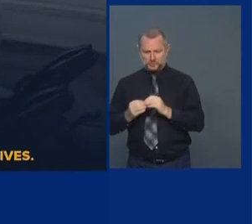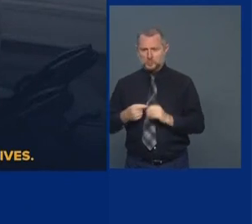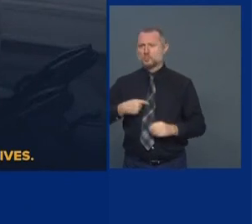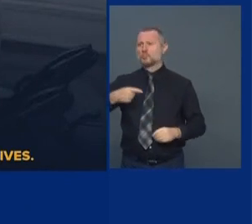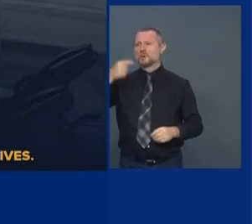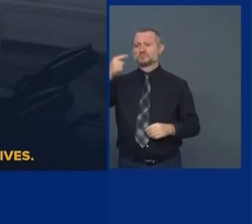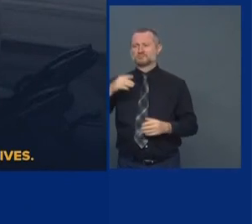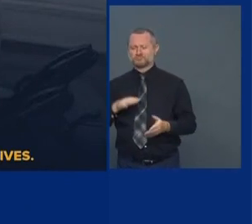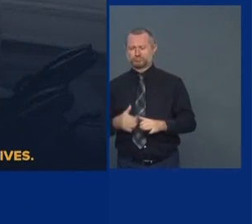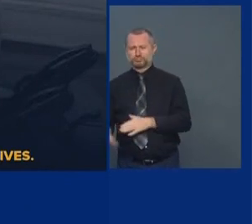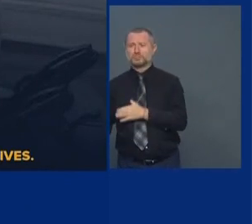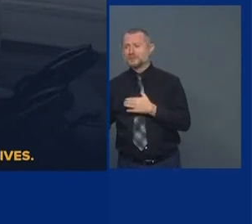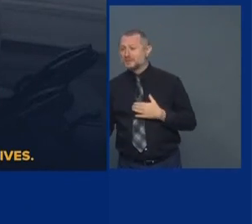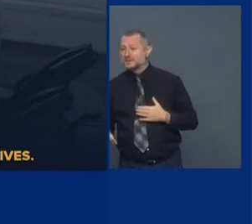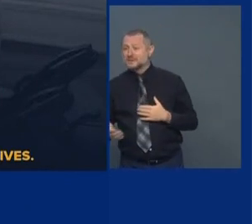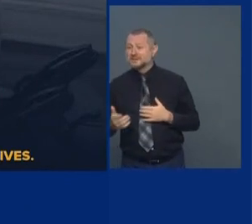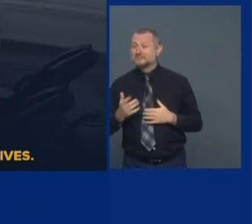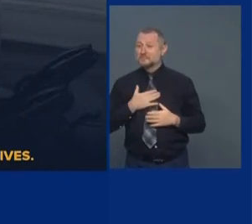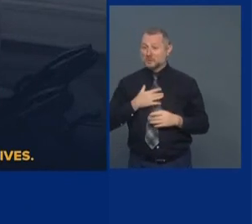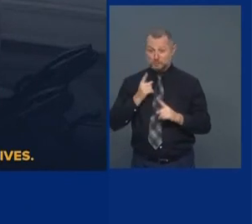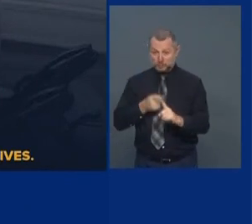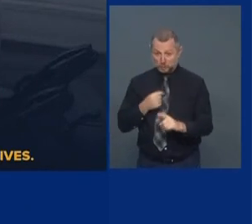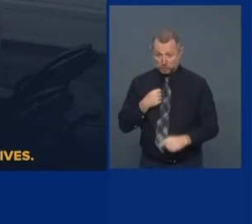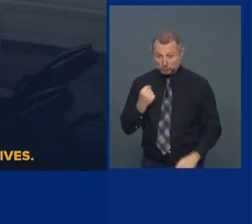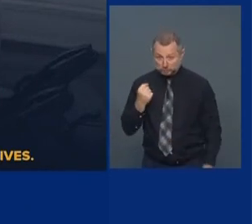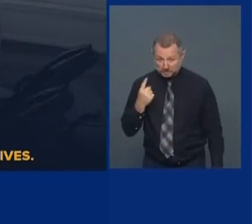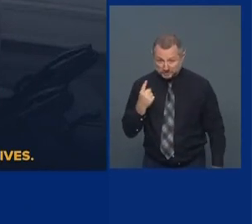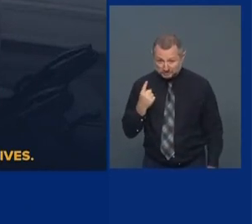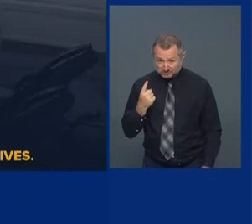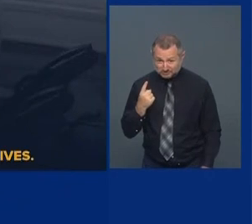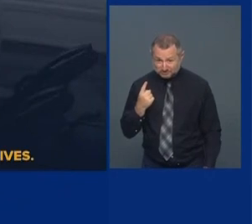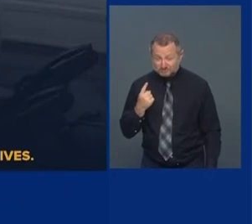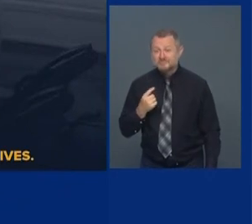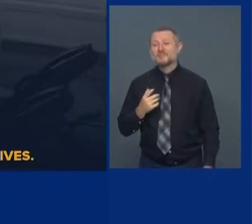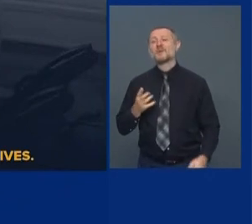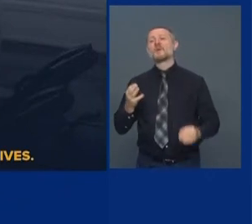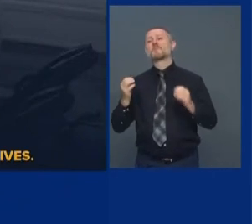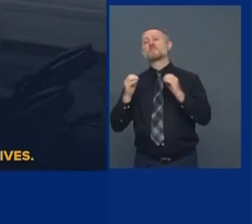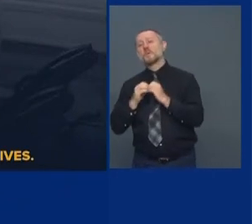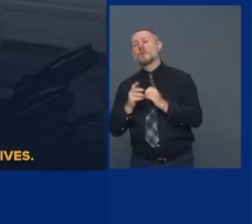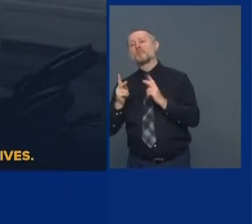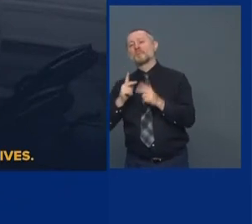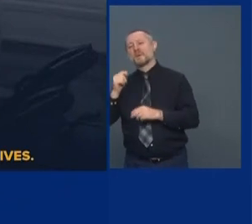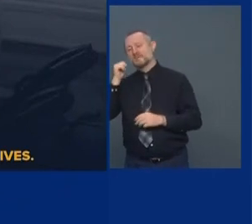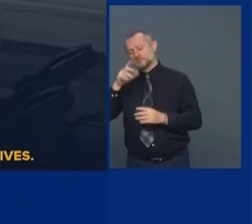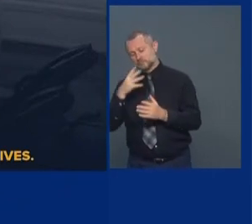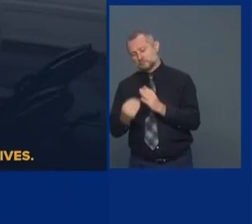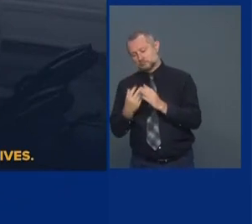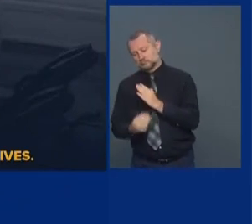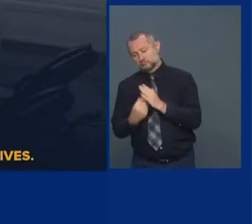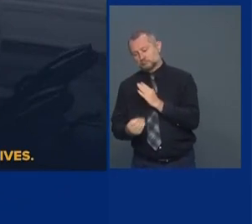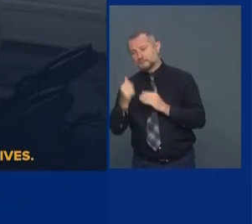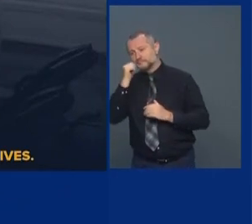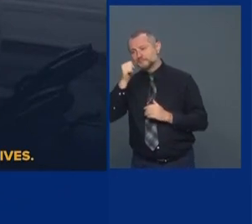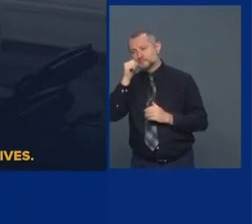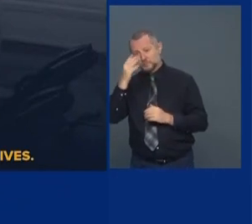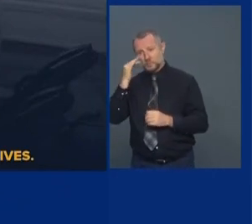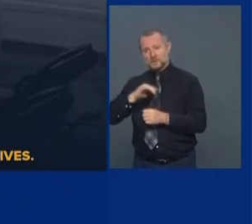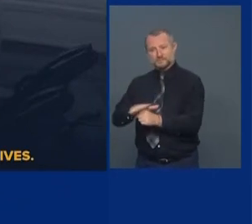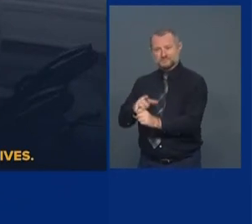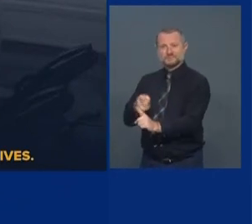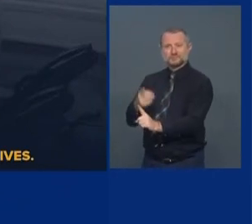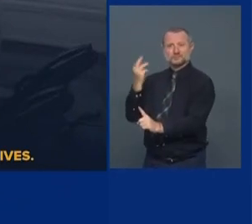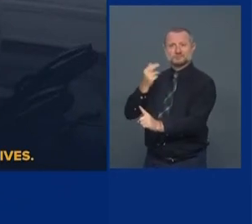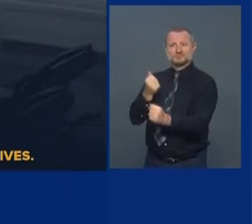Do you hear that point? We lose more people per day to COVID than any nation on